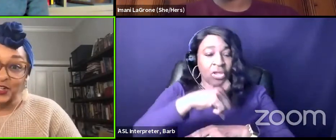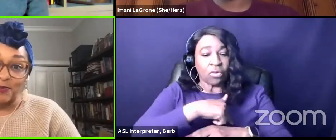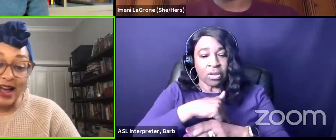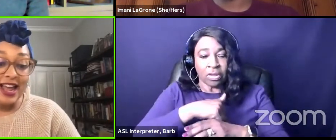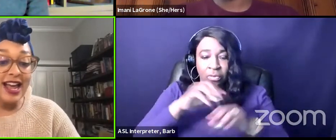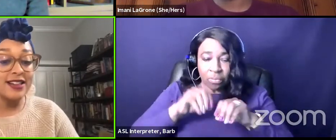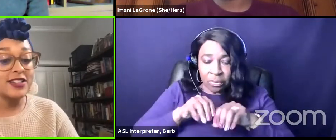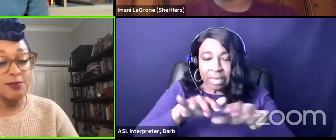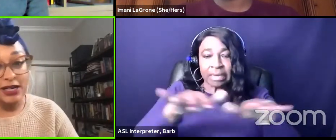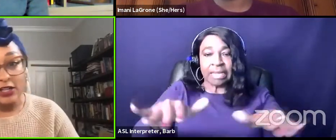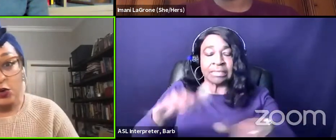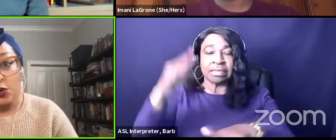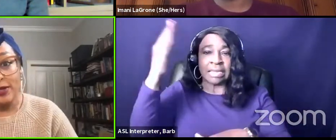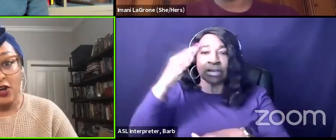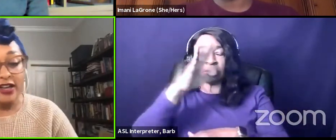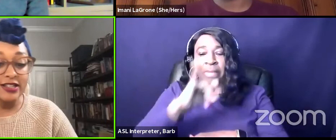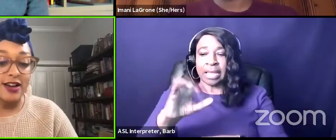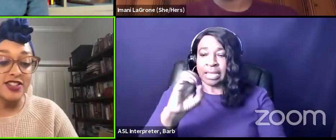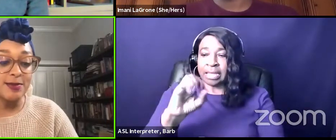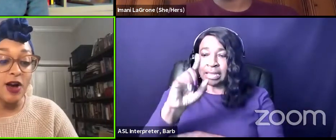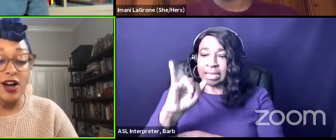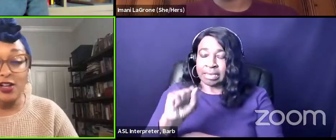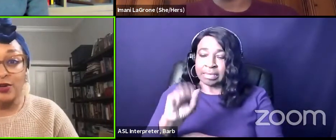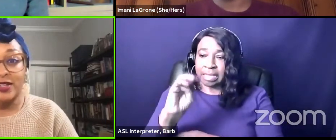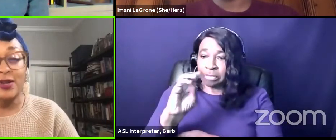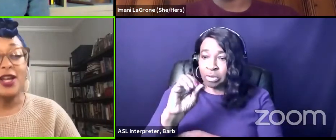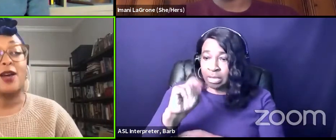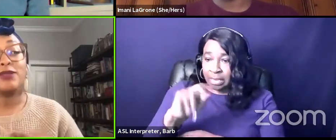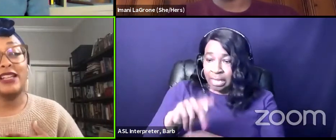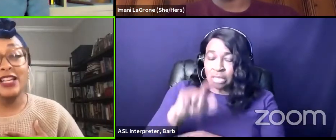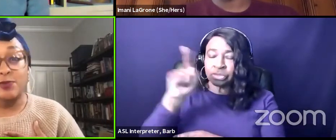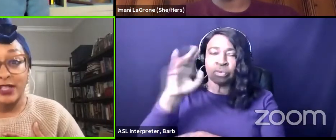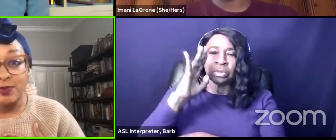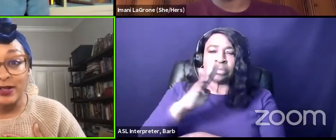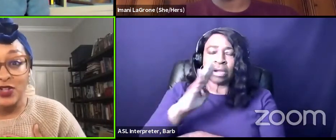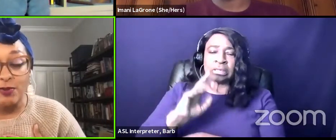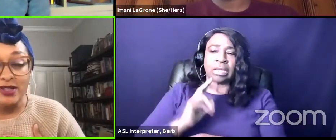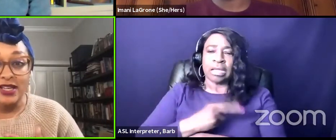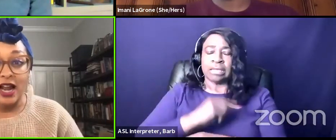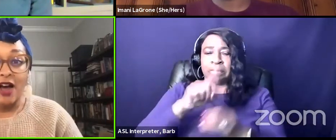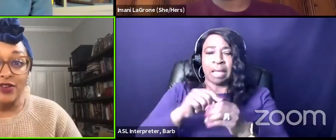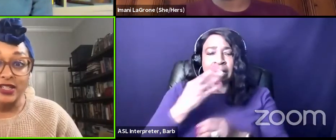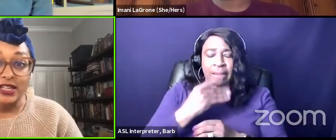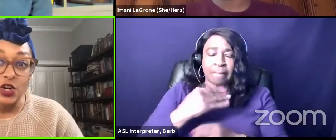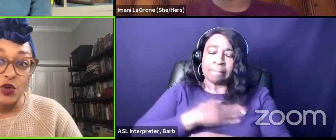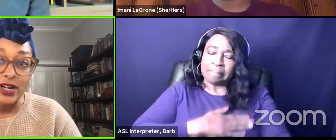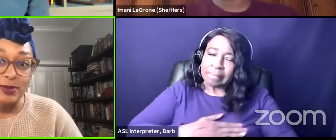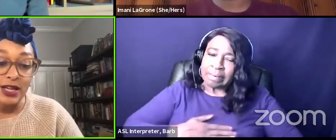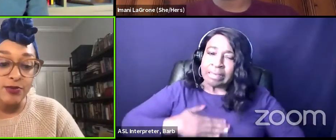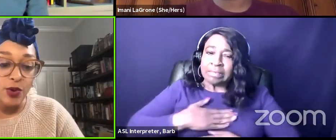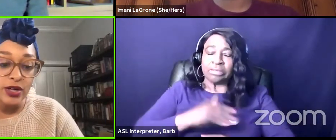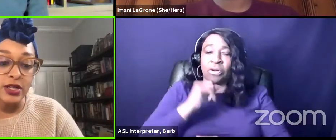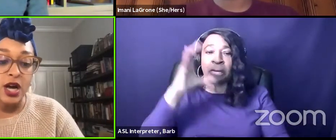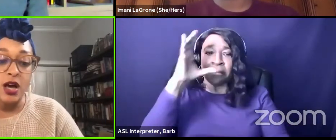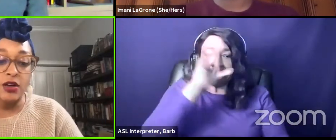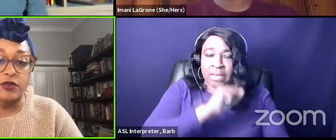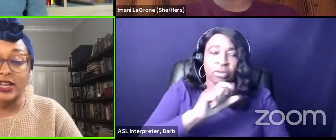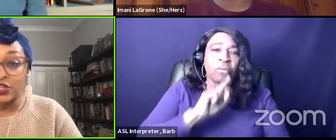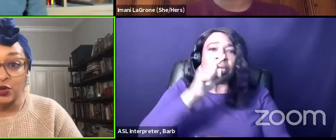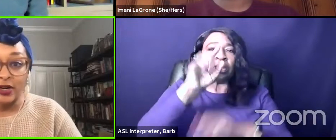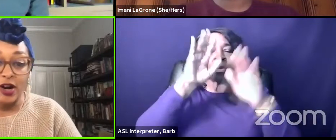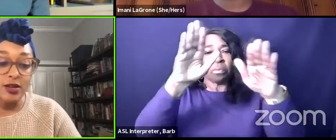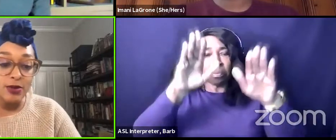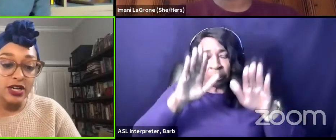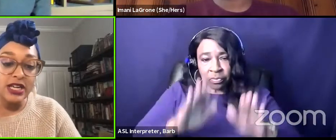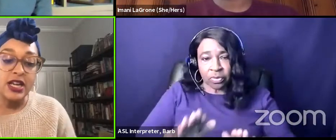a lecture by ellis monk who will be talking to us about colorism please please please don't miss it obviously an incredibly important uh